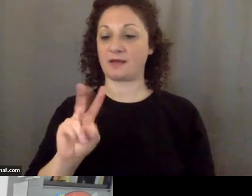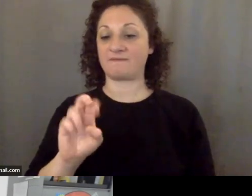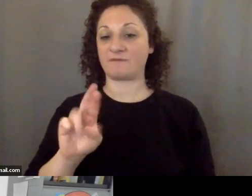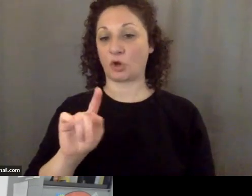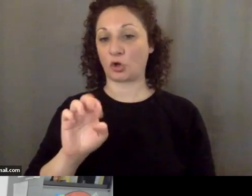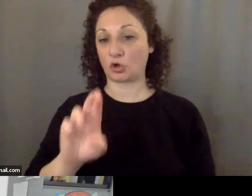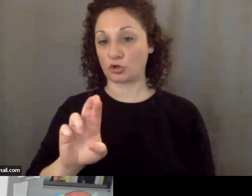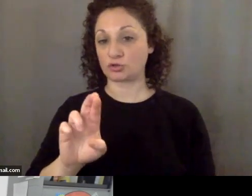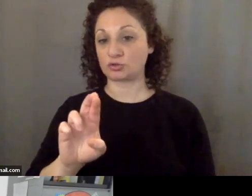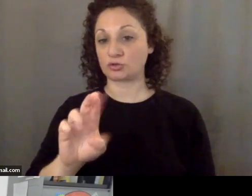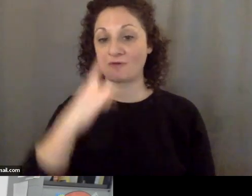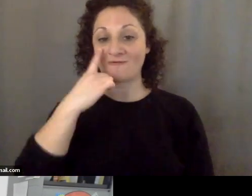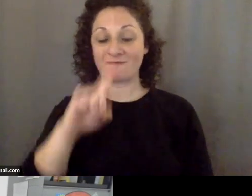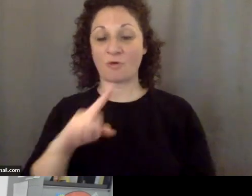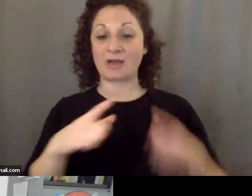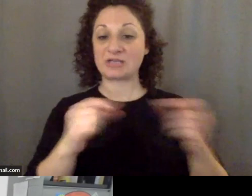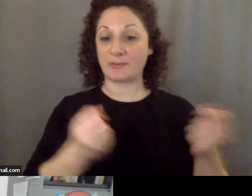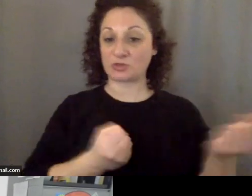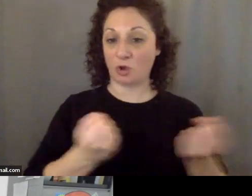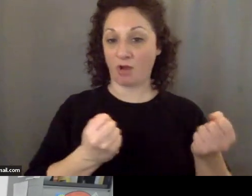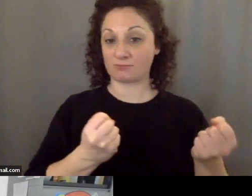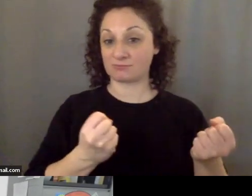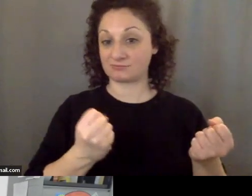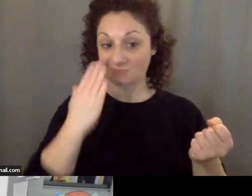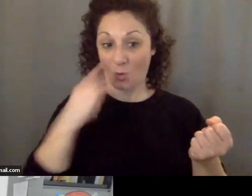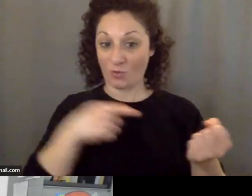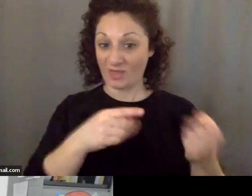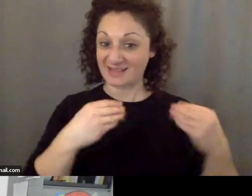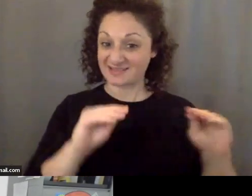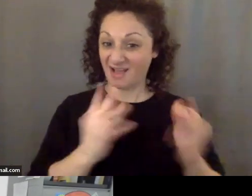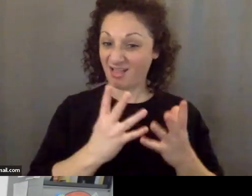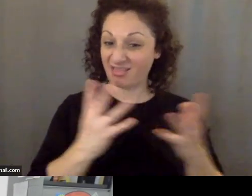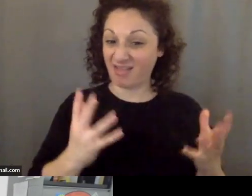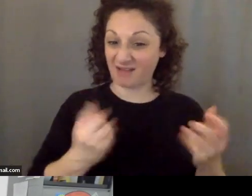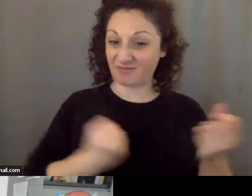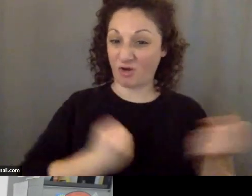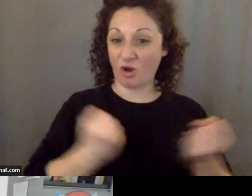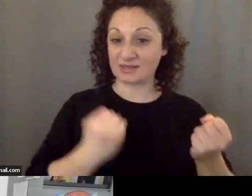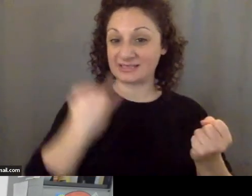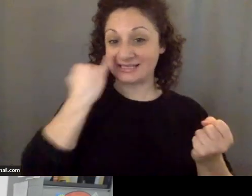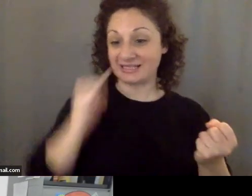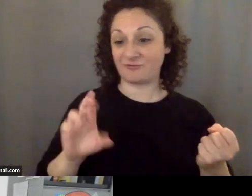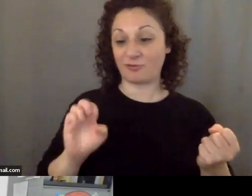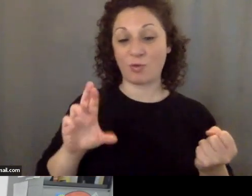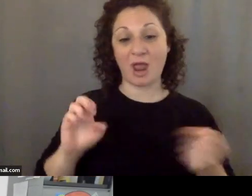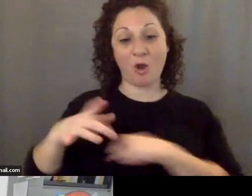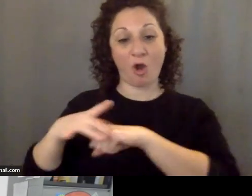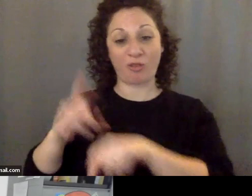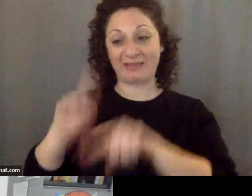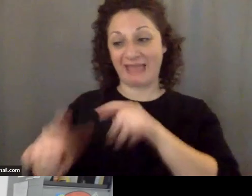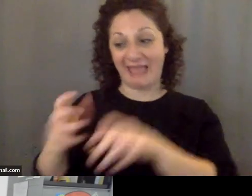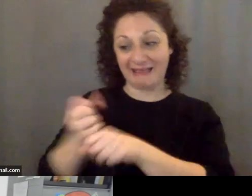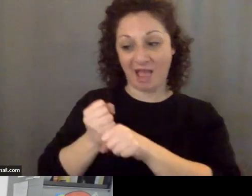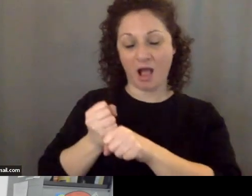the Japanese sell a lot of cars and if they can't get the rare earths they're in trouble. Now